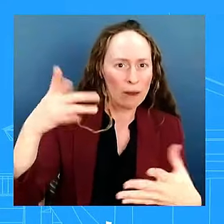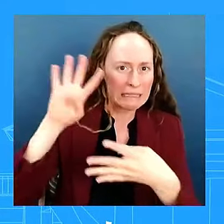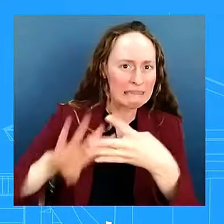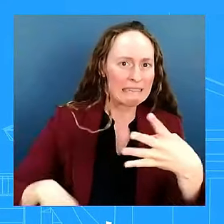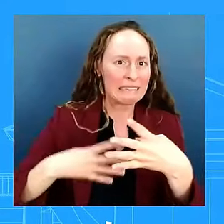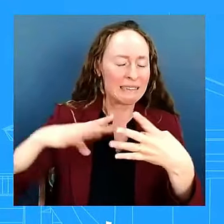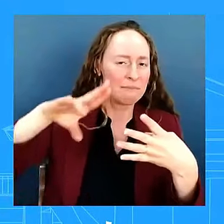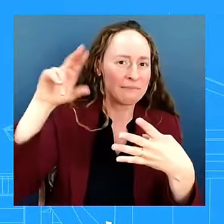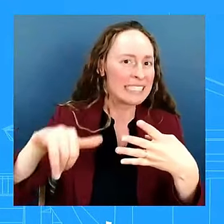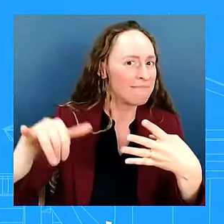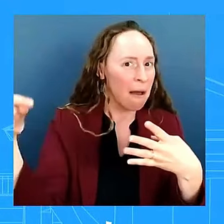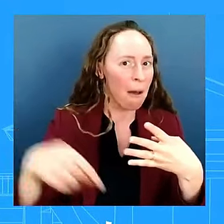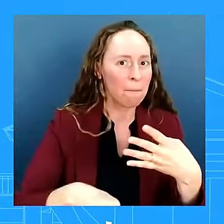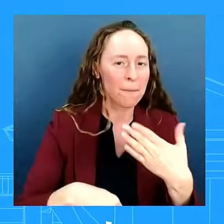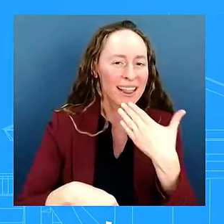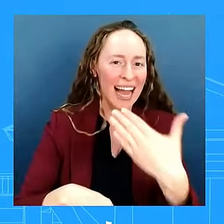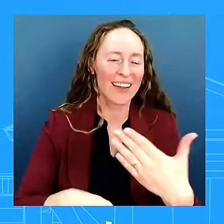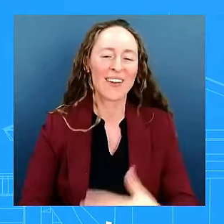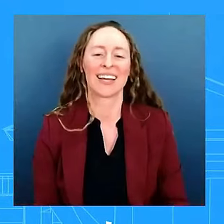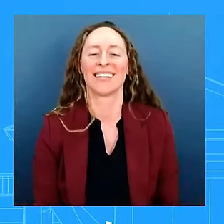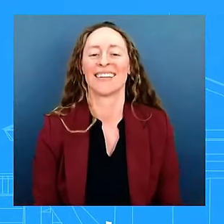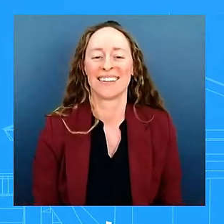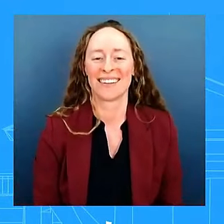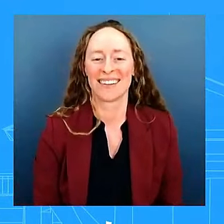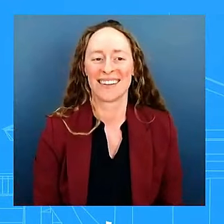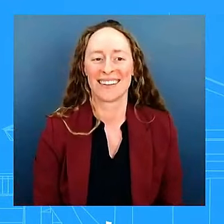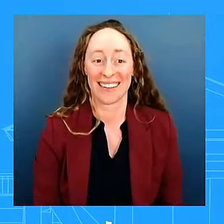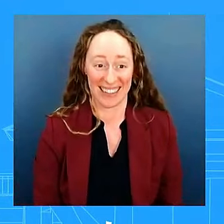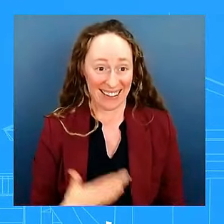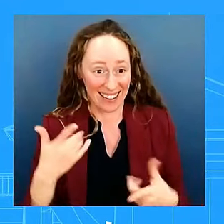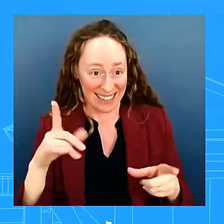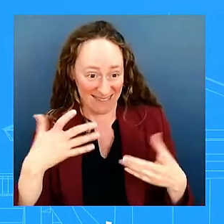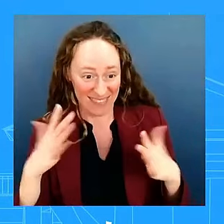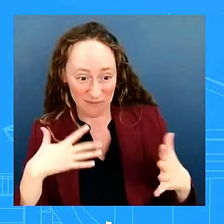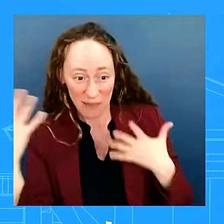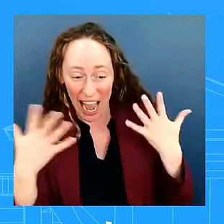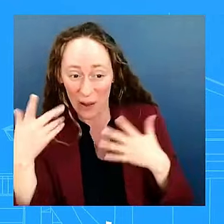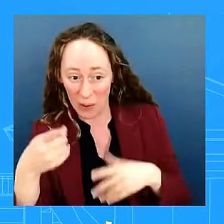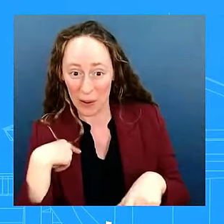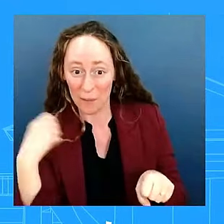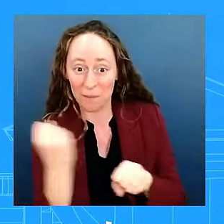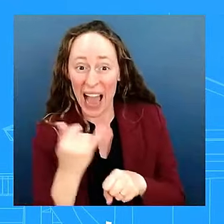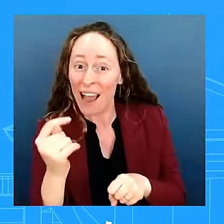okay are you fully embarrassed no no oh you want more you want more